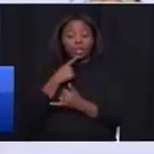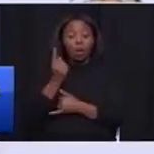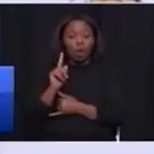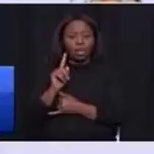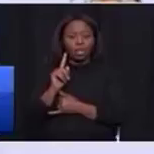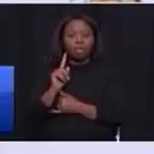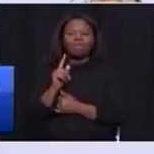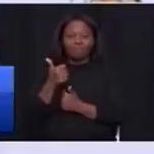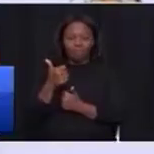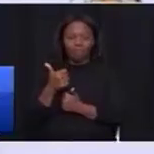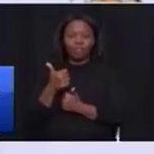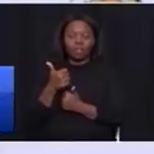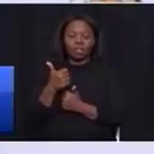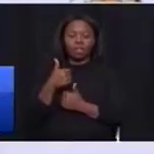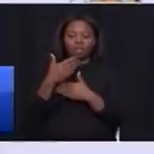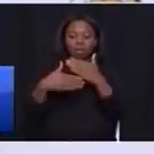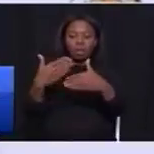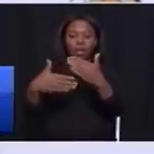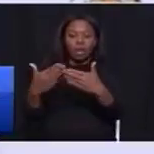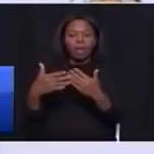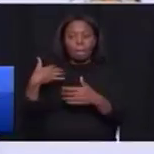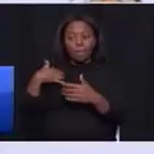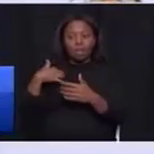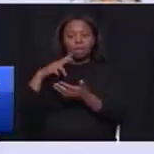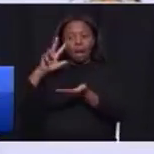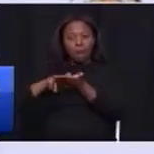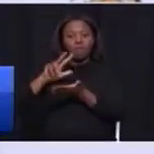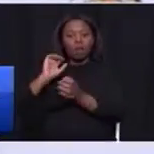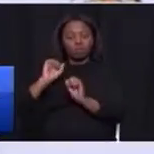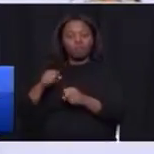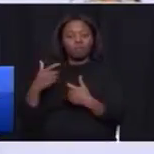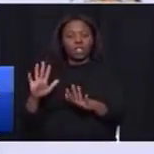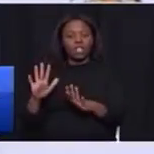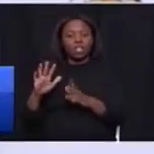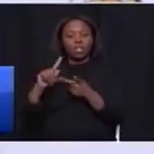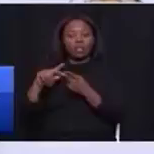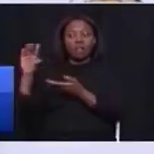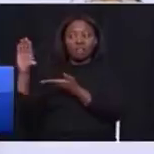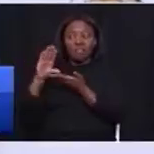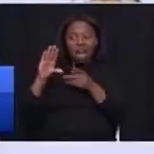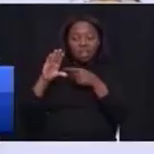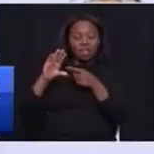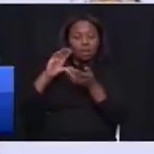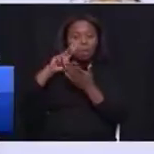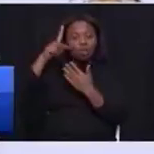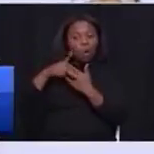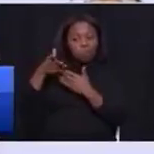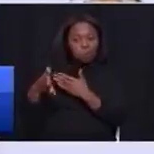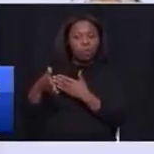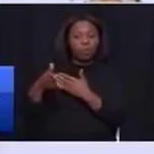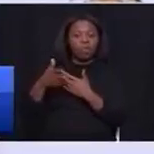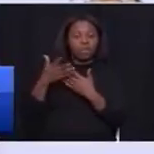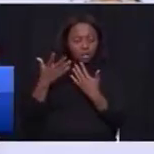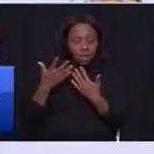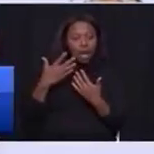back on track, they have received the necessary municipal approvals, they have funding for these projects. I want us